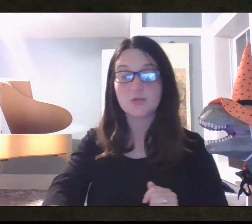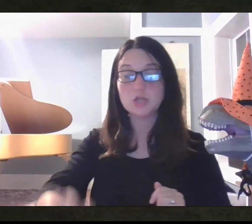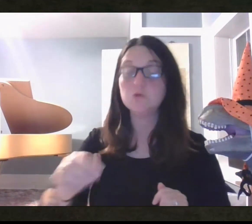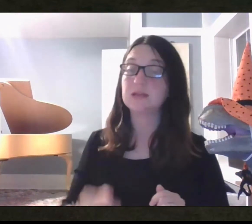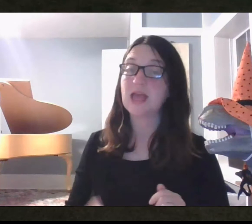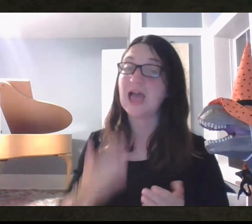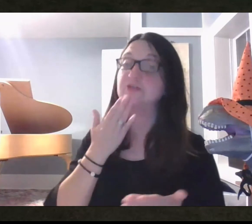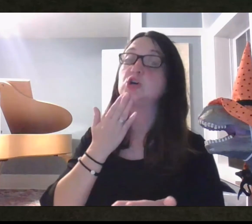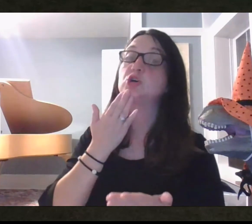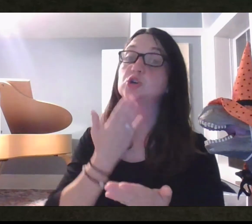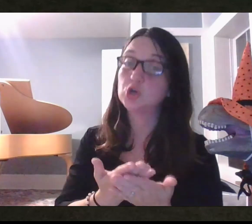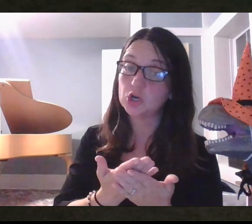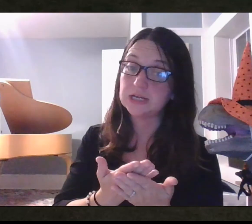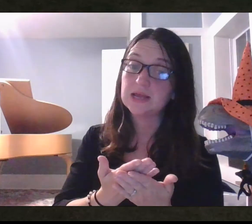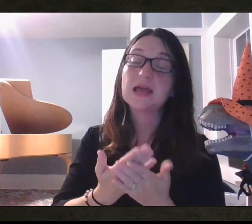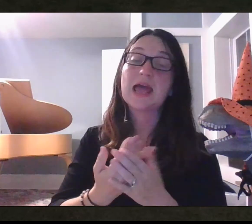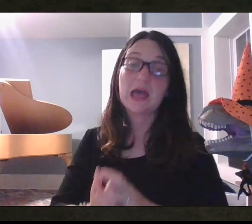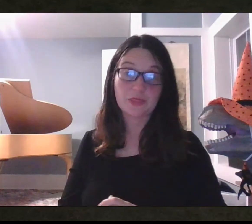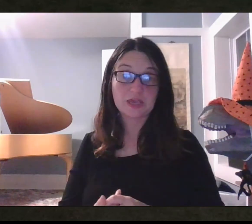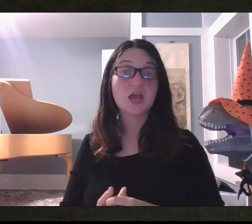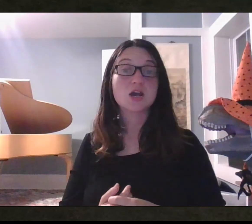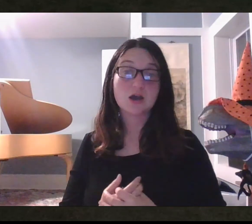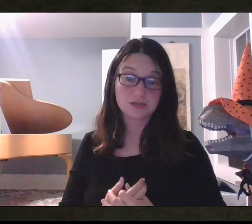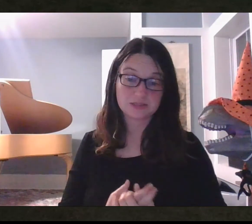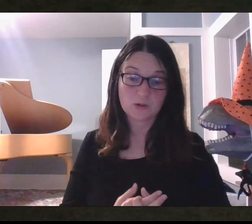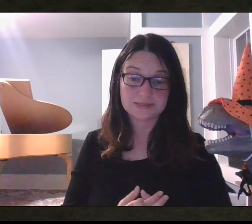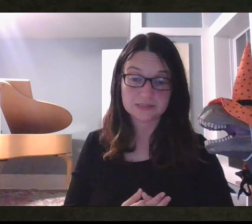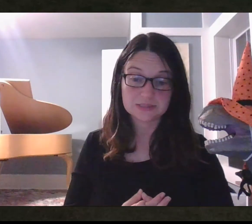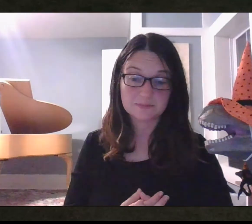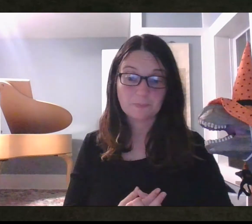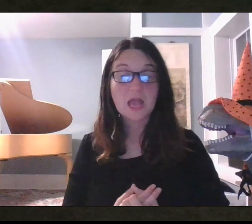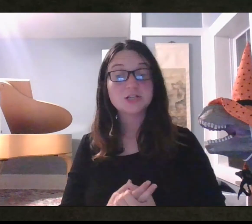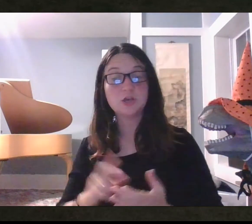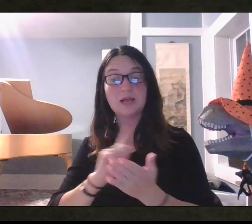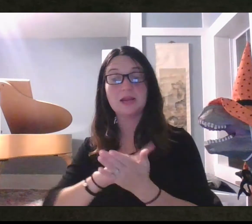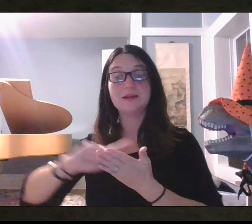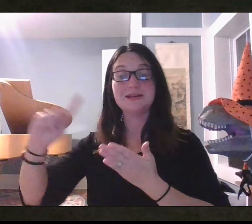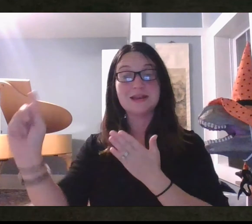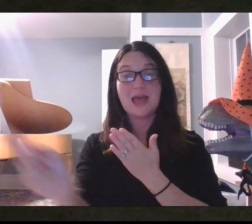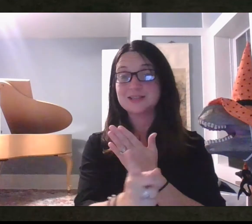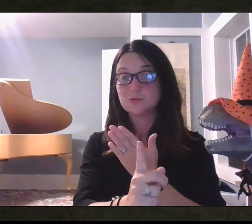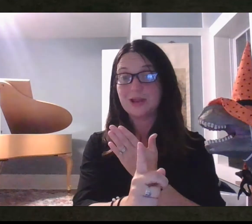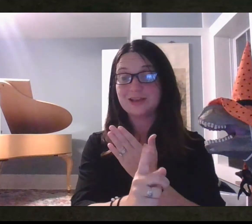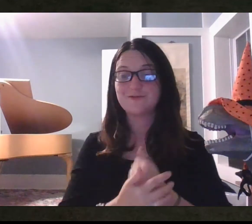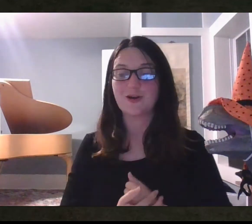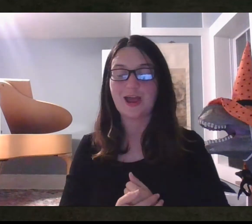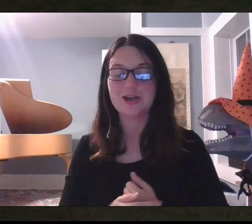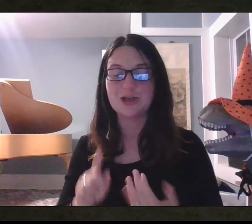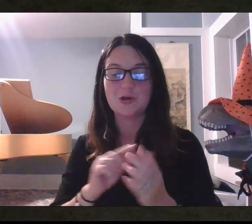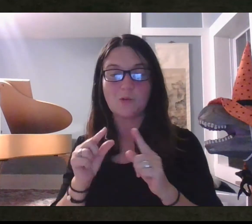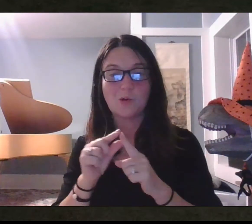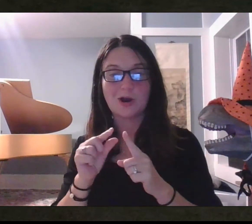so that you can have good, healthy consequences. Tune in next week